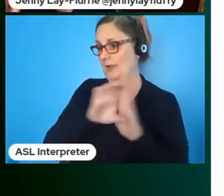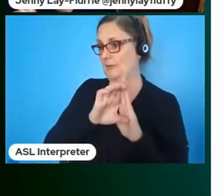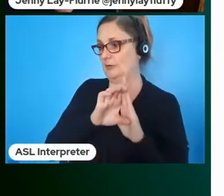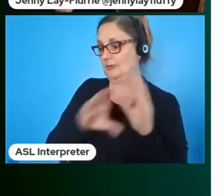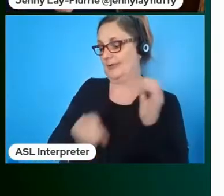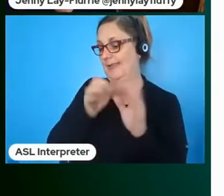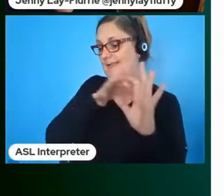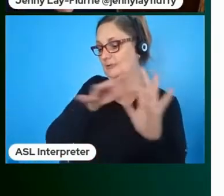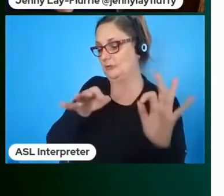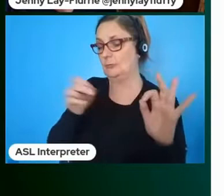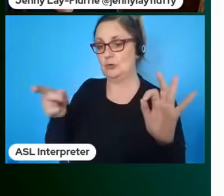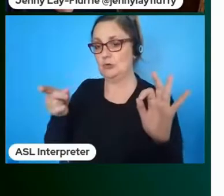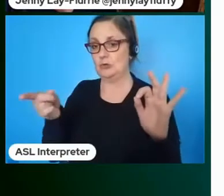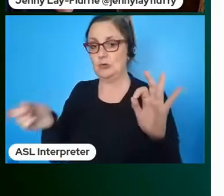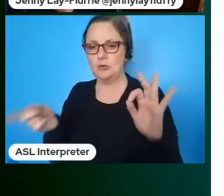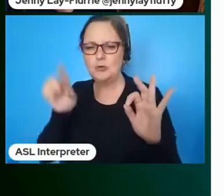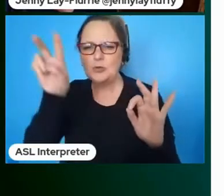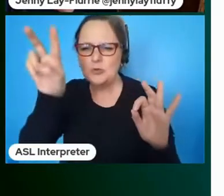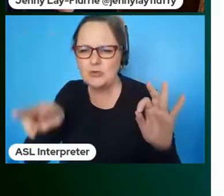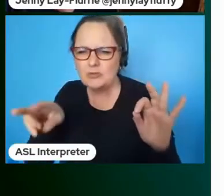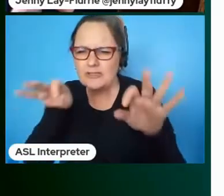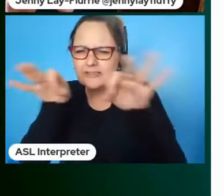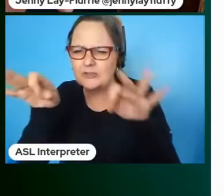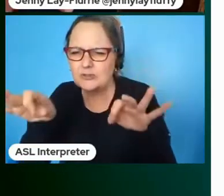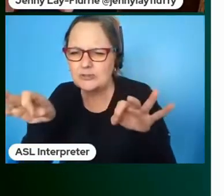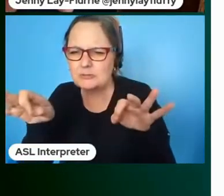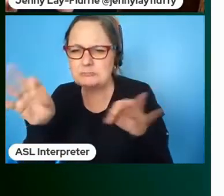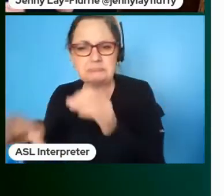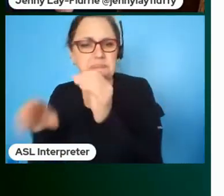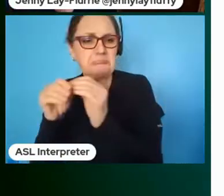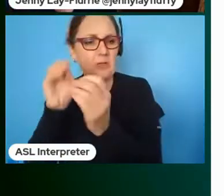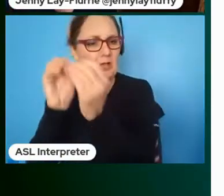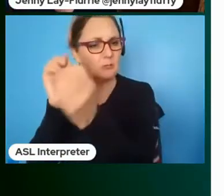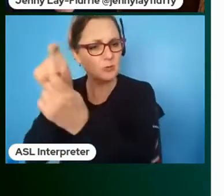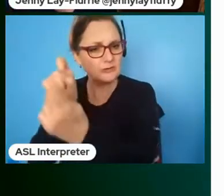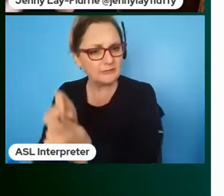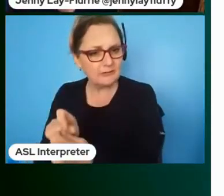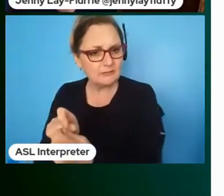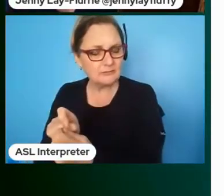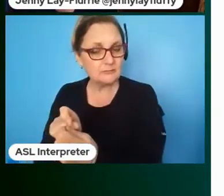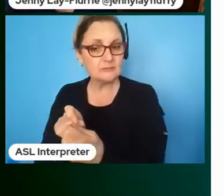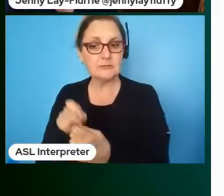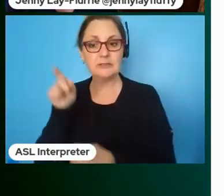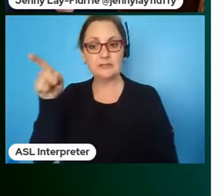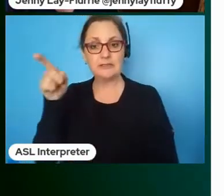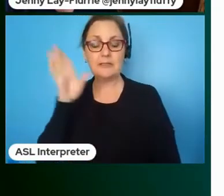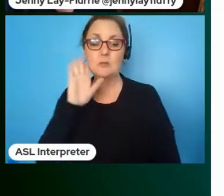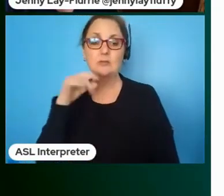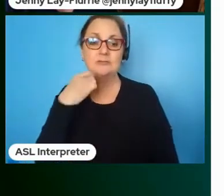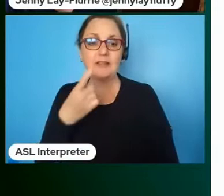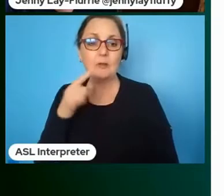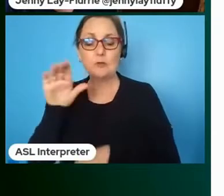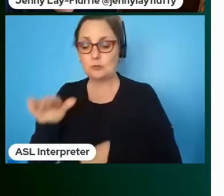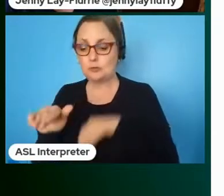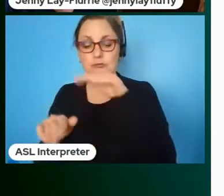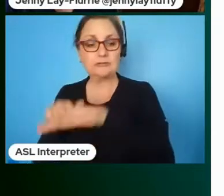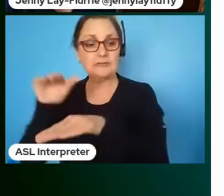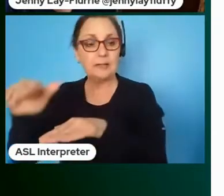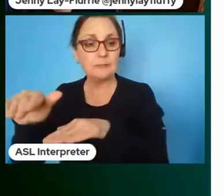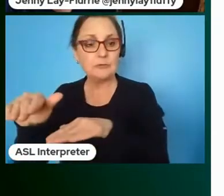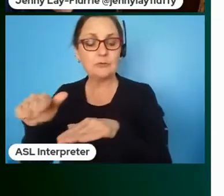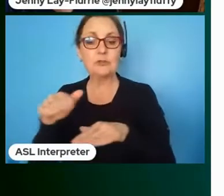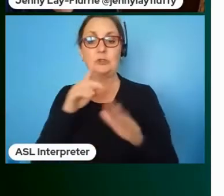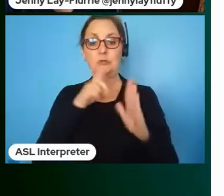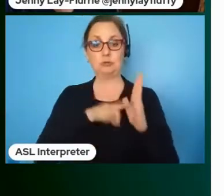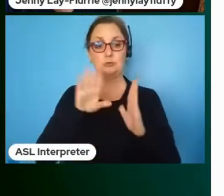it add anything else that you think would be helpful and follow the steps ultimately making sure that not only is your document